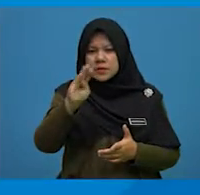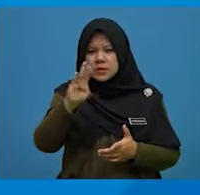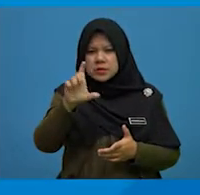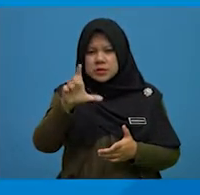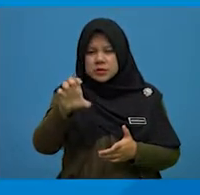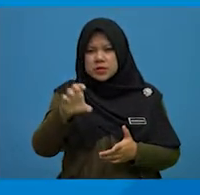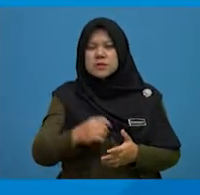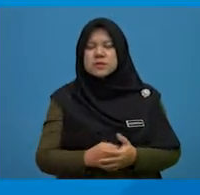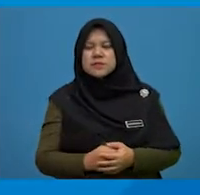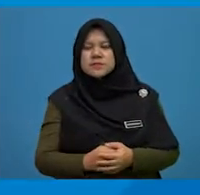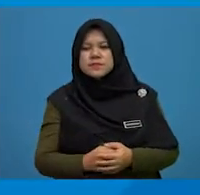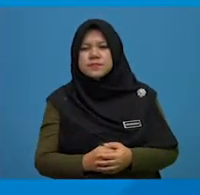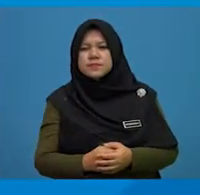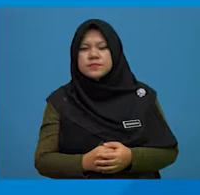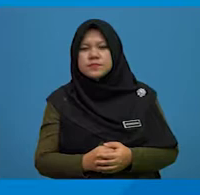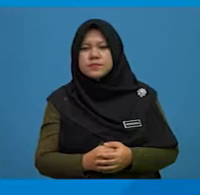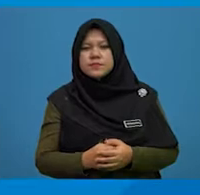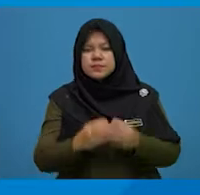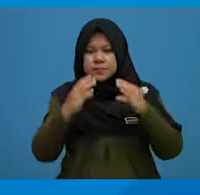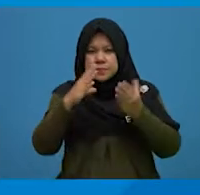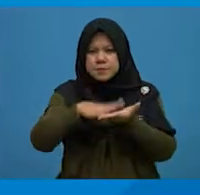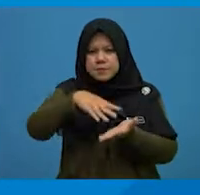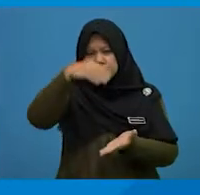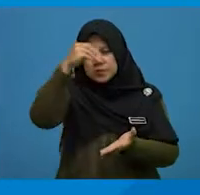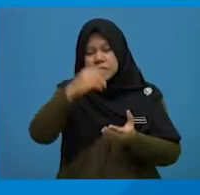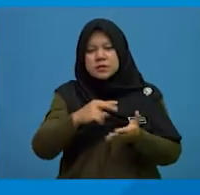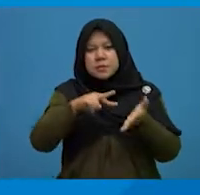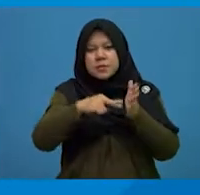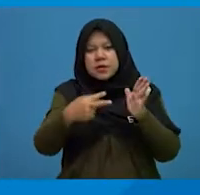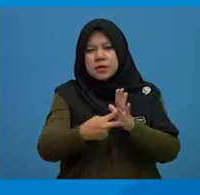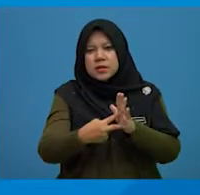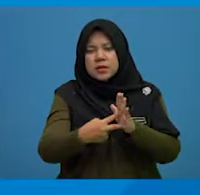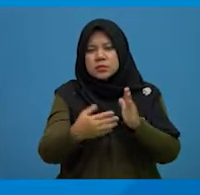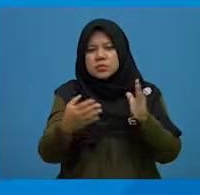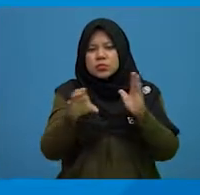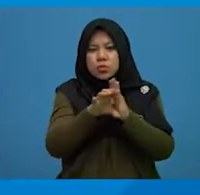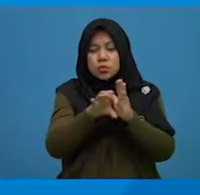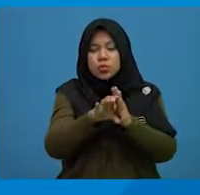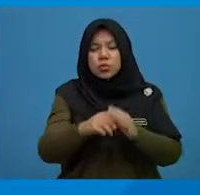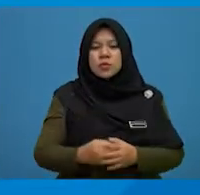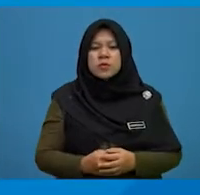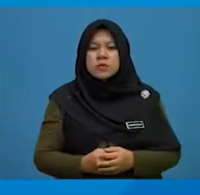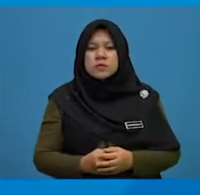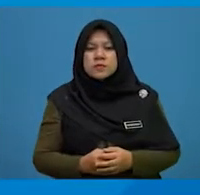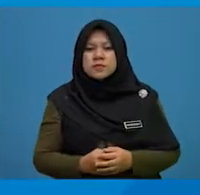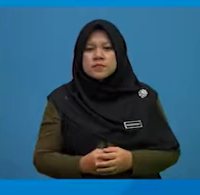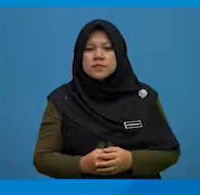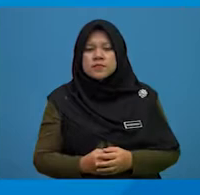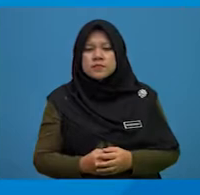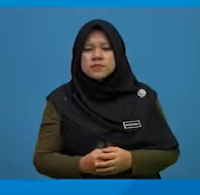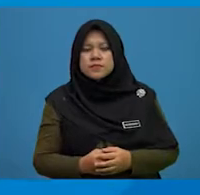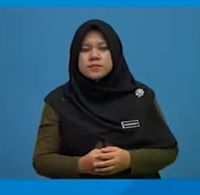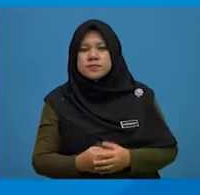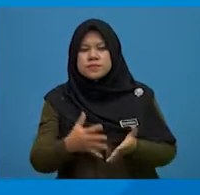Another method is to learn the meaning of the word through examples. Vulnerable